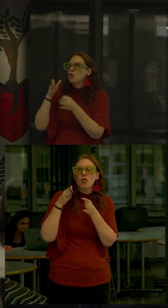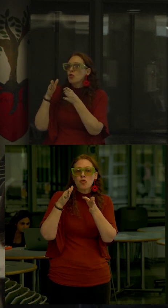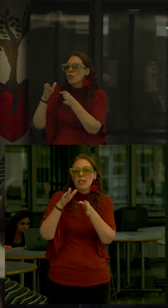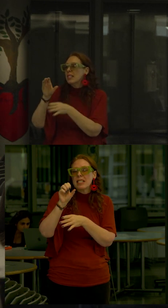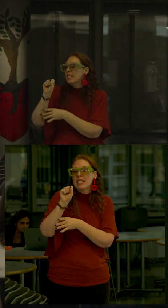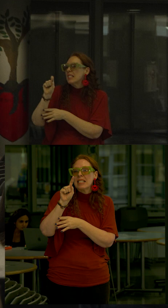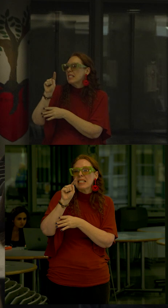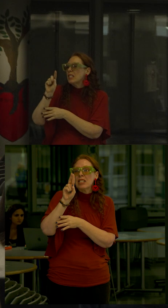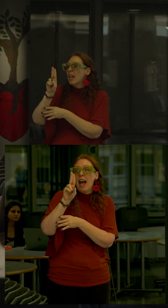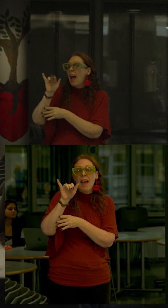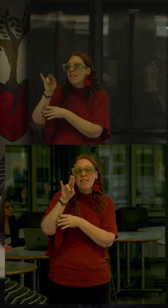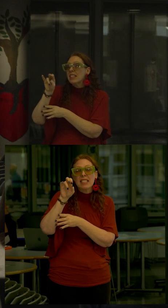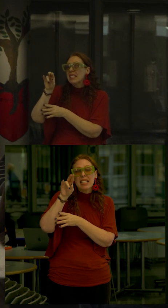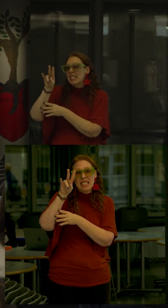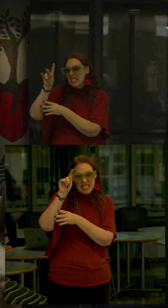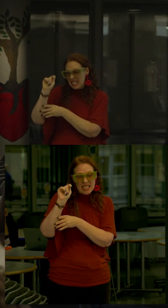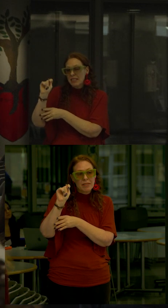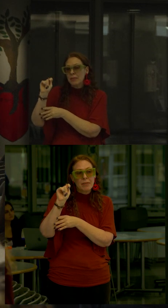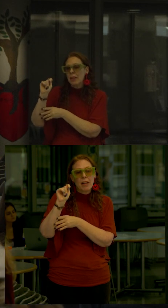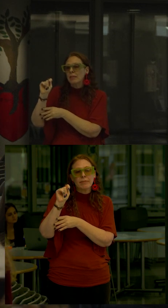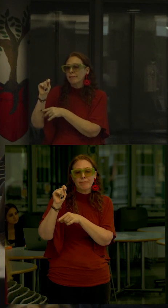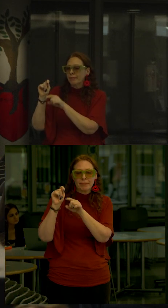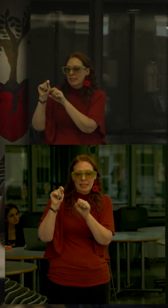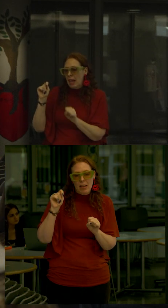marina on the south side of Pier 25